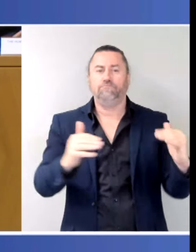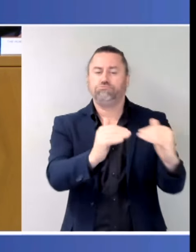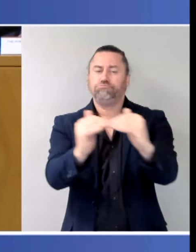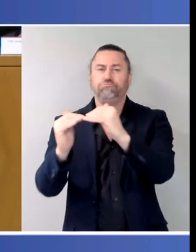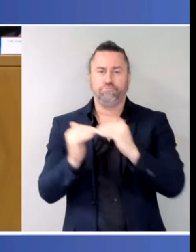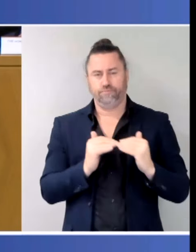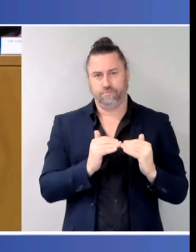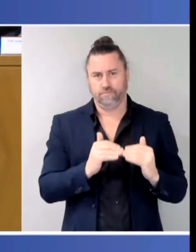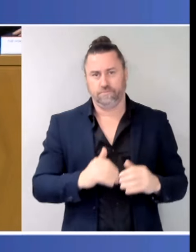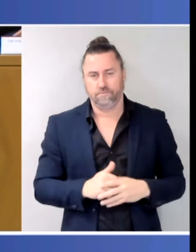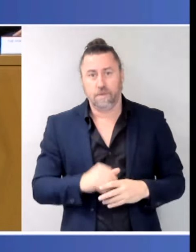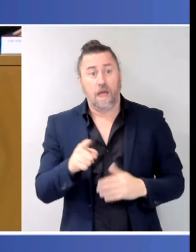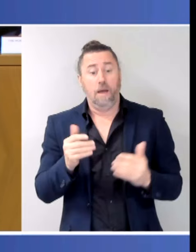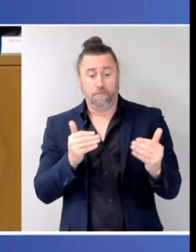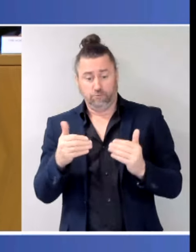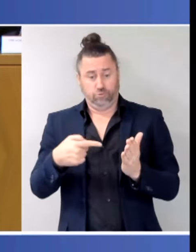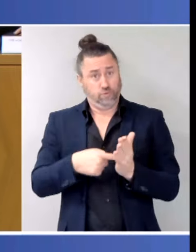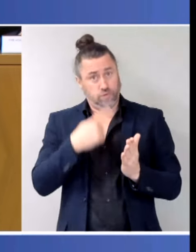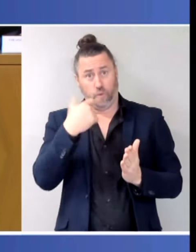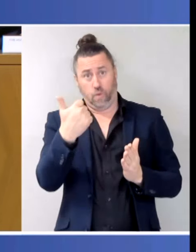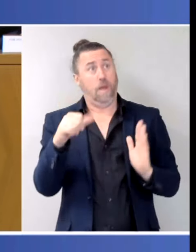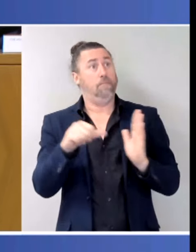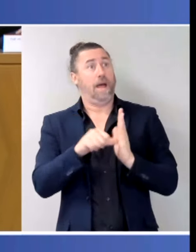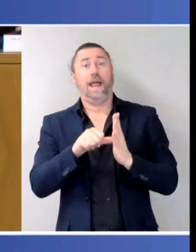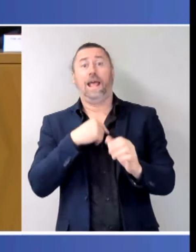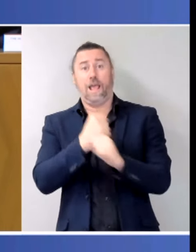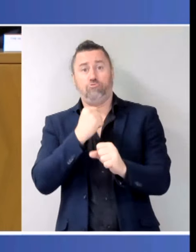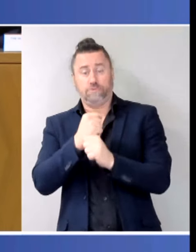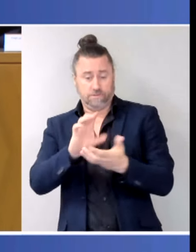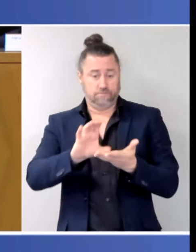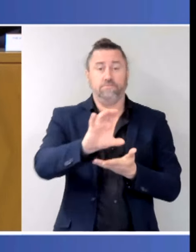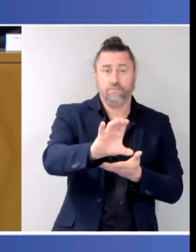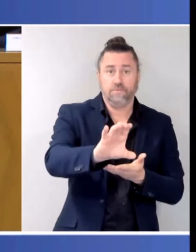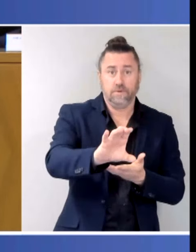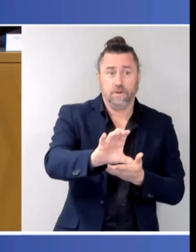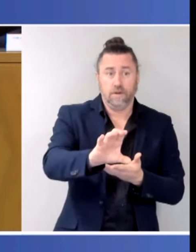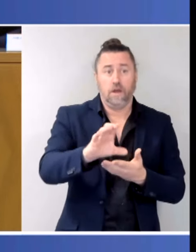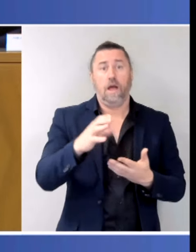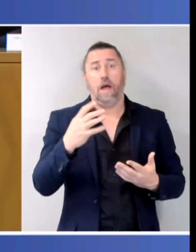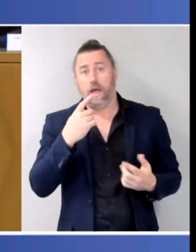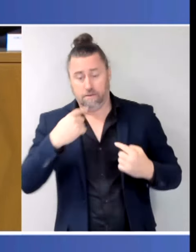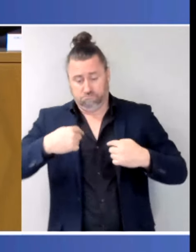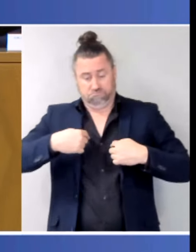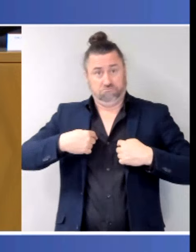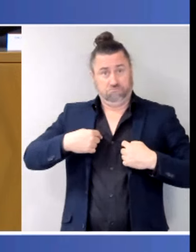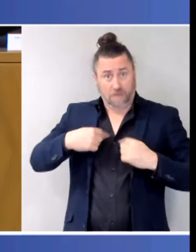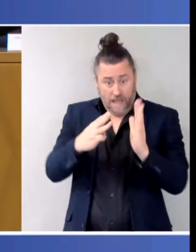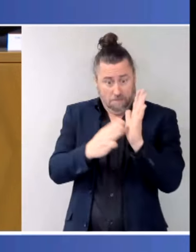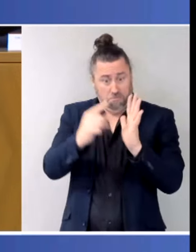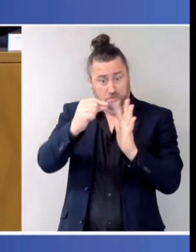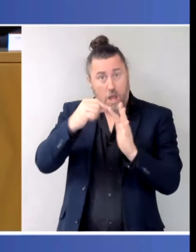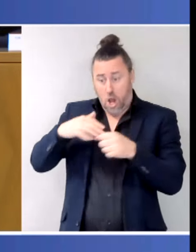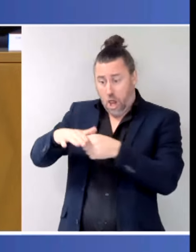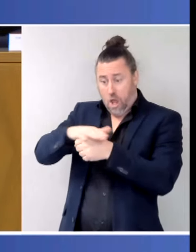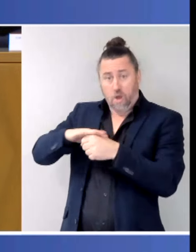There's been a great deal of concern, say a local MP, Marrickville Legal Centre,